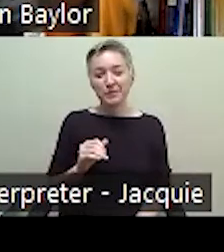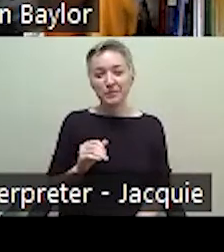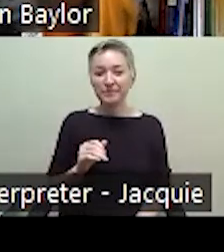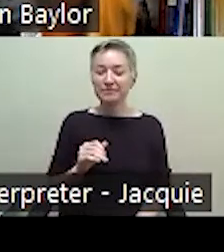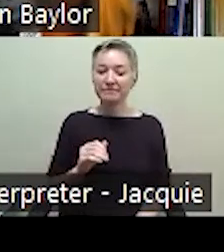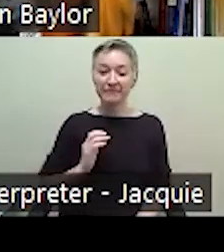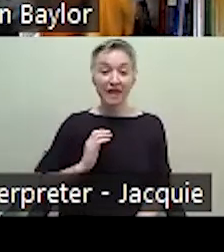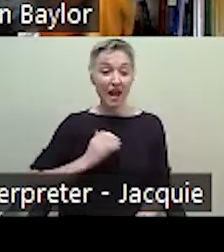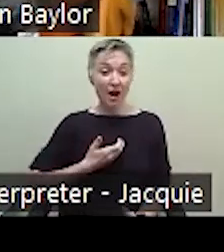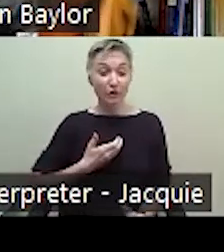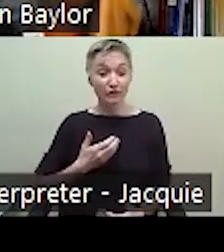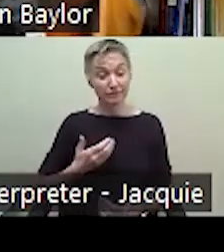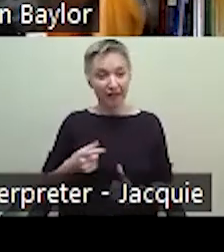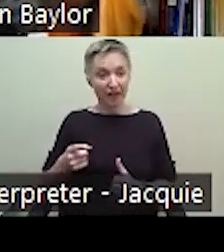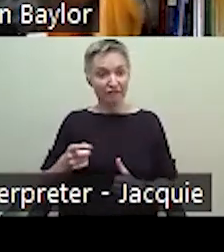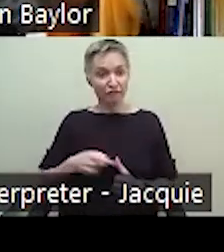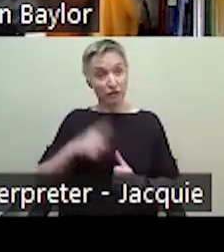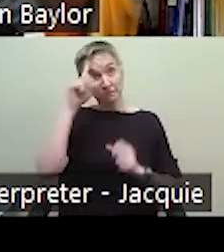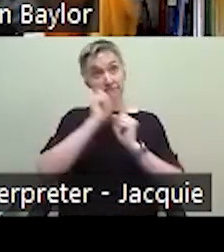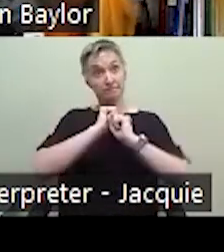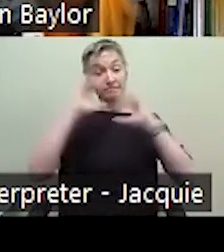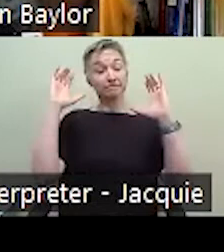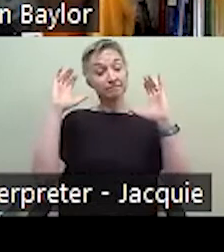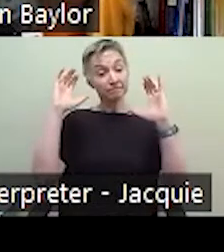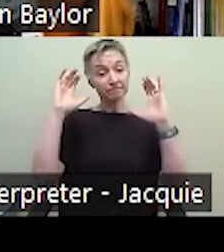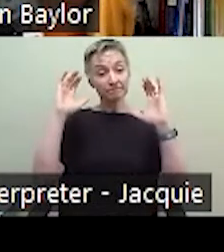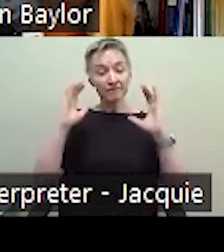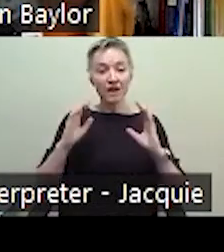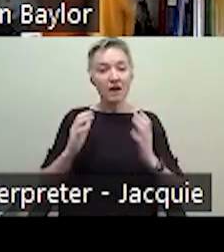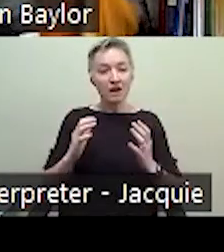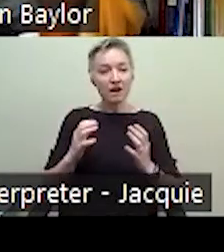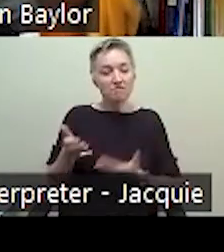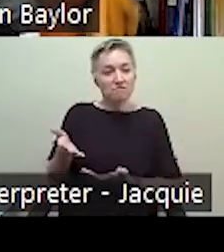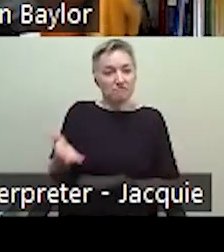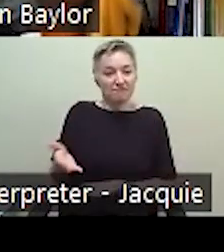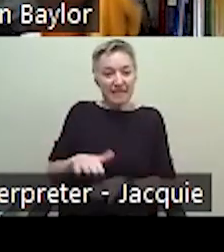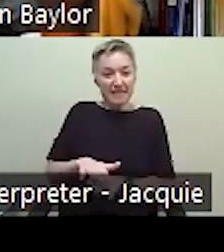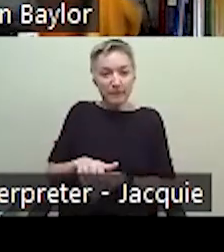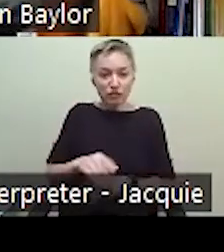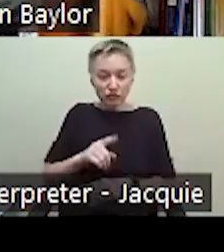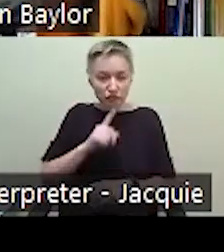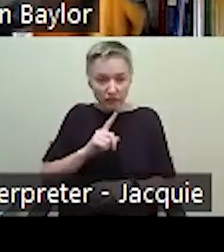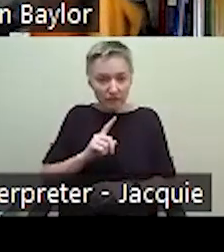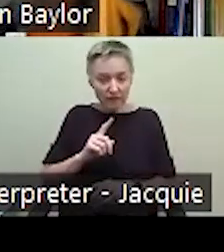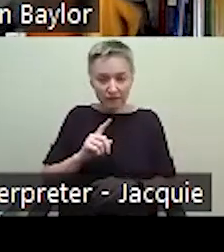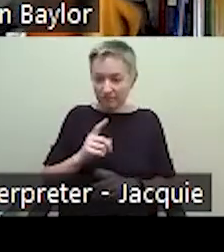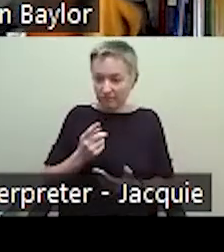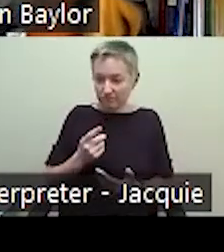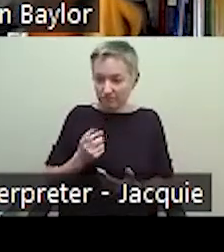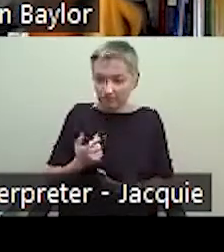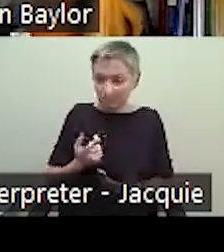initial, uh, when we, when we started this, our initial thought was that this would be a really great way for students to experience,